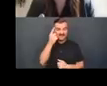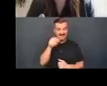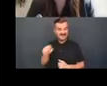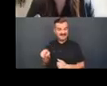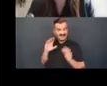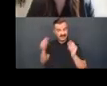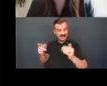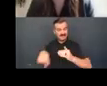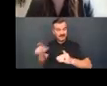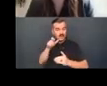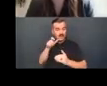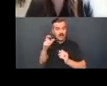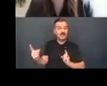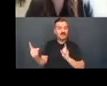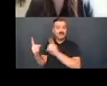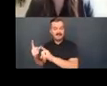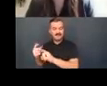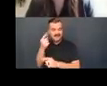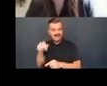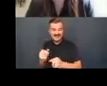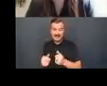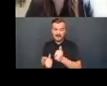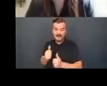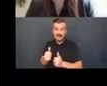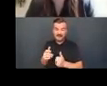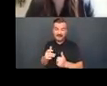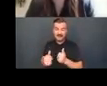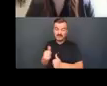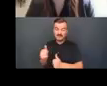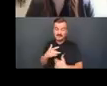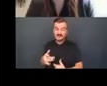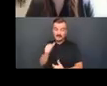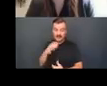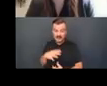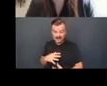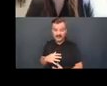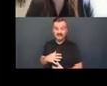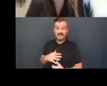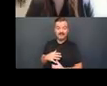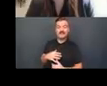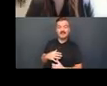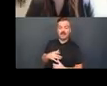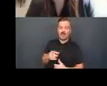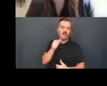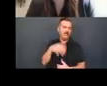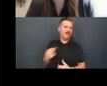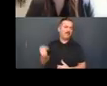care as a specifically feminist project rather than an endorsement of any mode of need meeting. My argument is